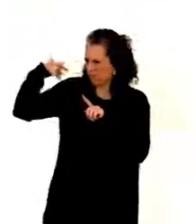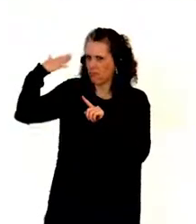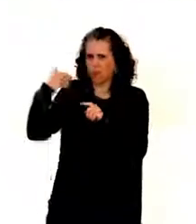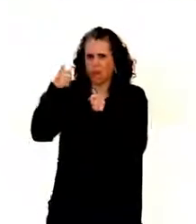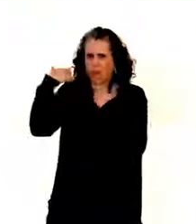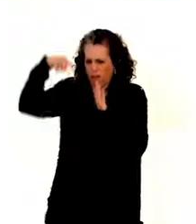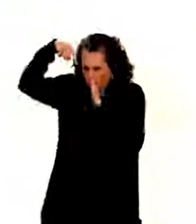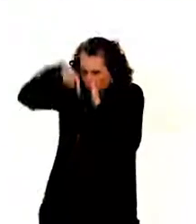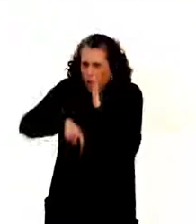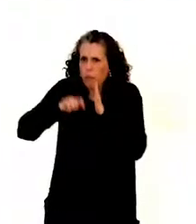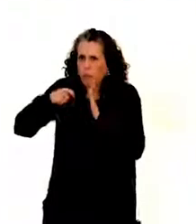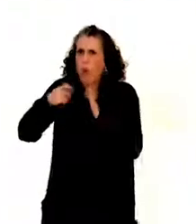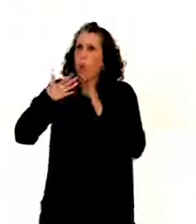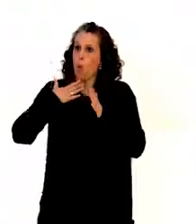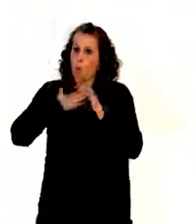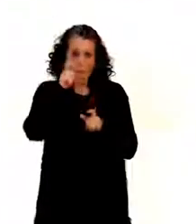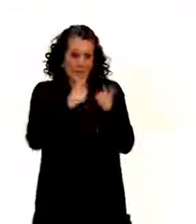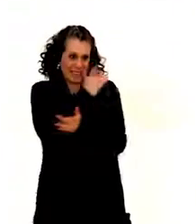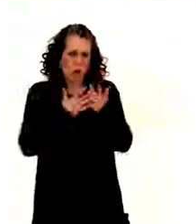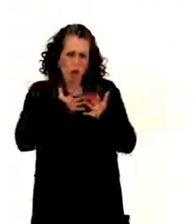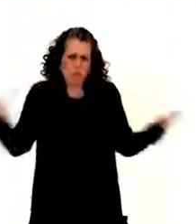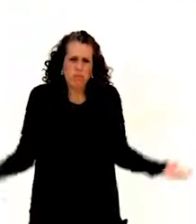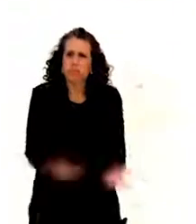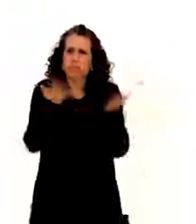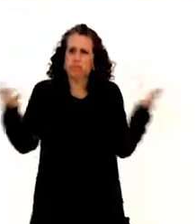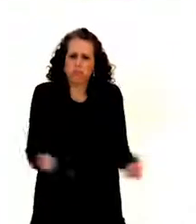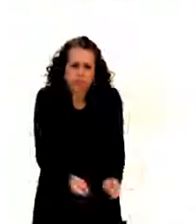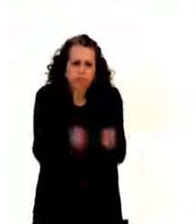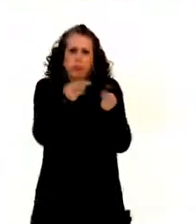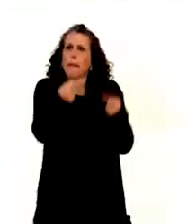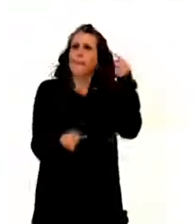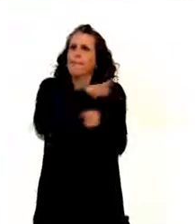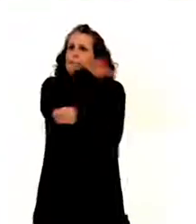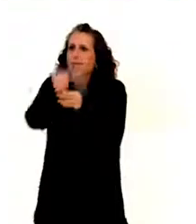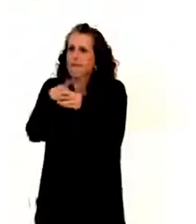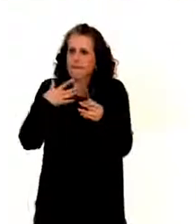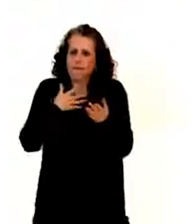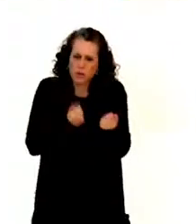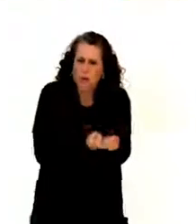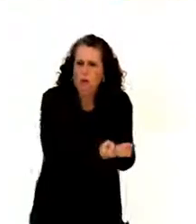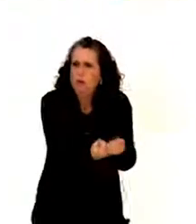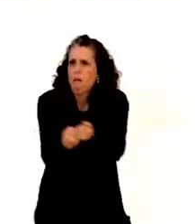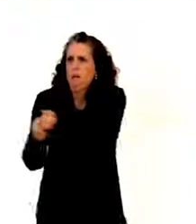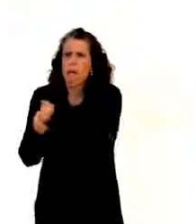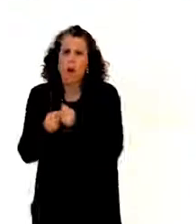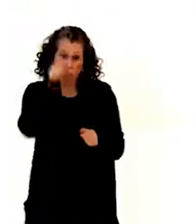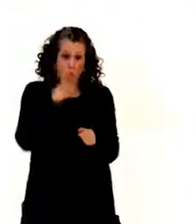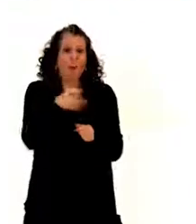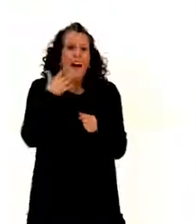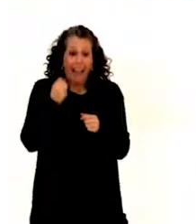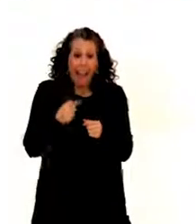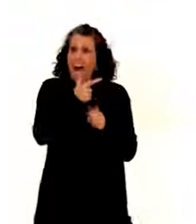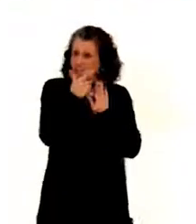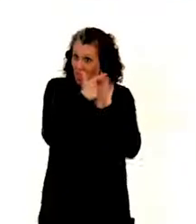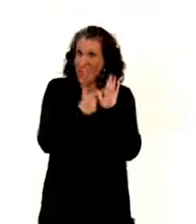how to promote political participation of persons with disabilities. Even if a person has legal capacity and